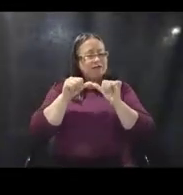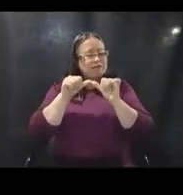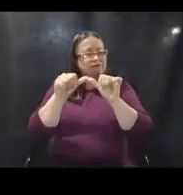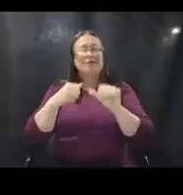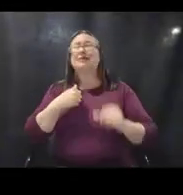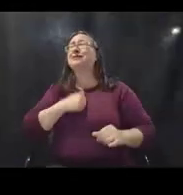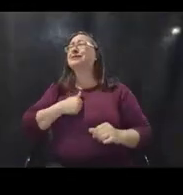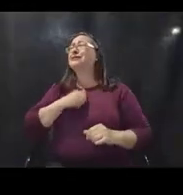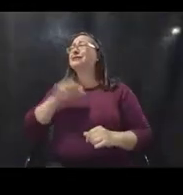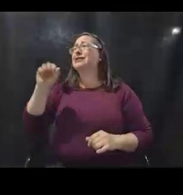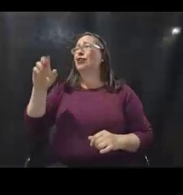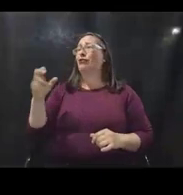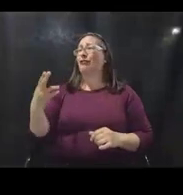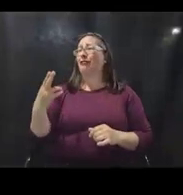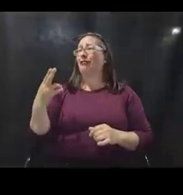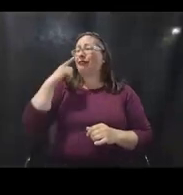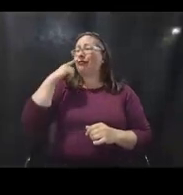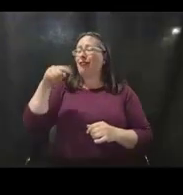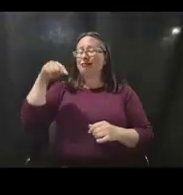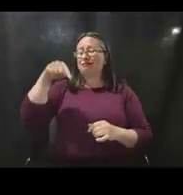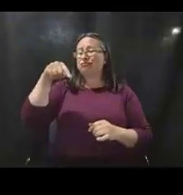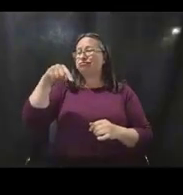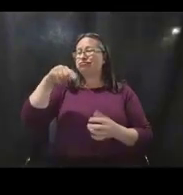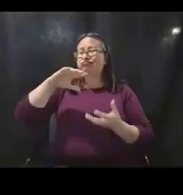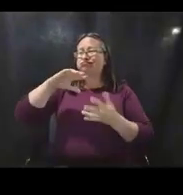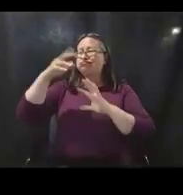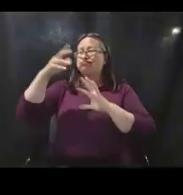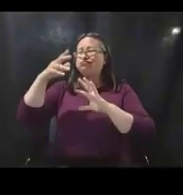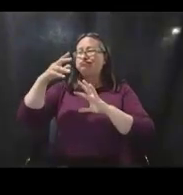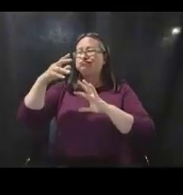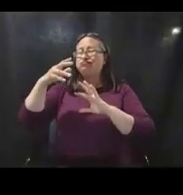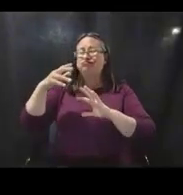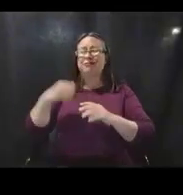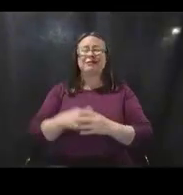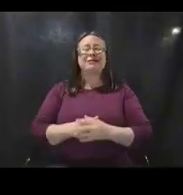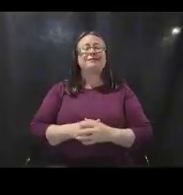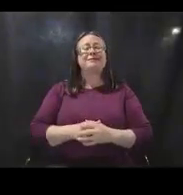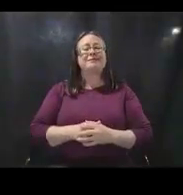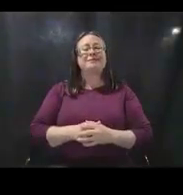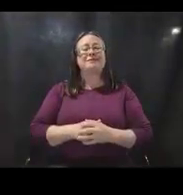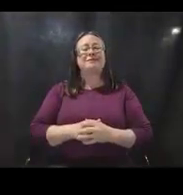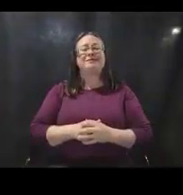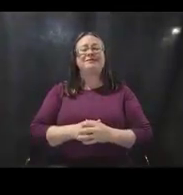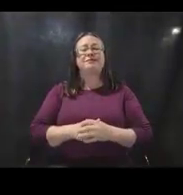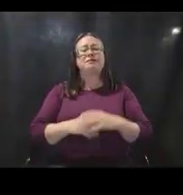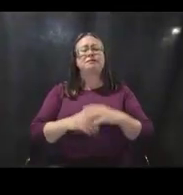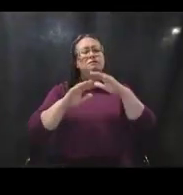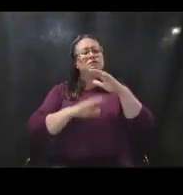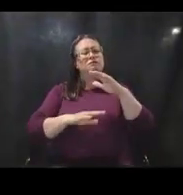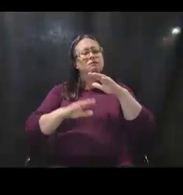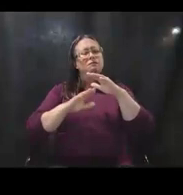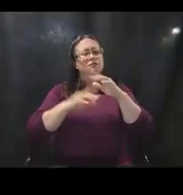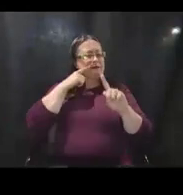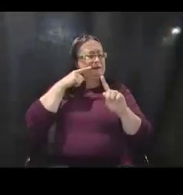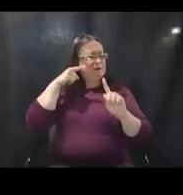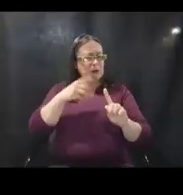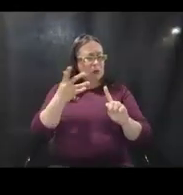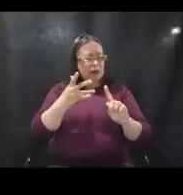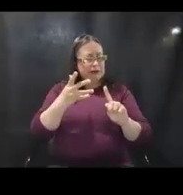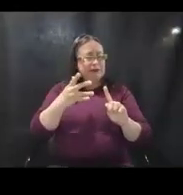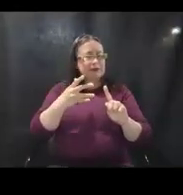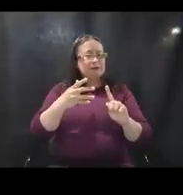I apologize, um, for this, uh, audible, if you will. Um, so basically what we're talking about here is